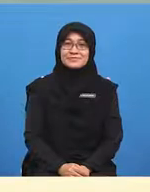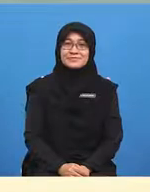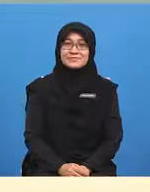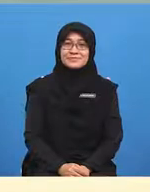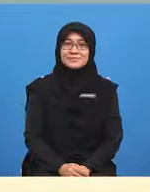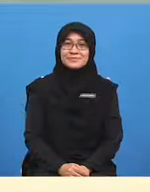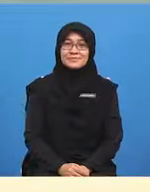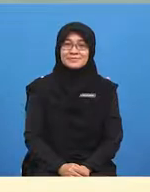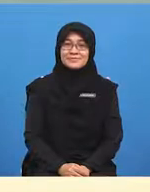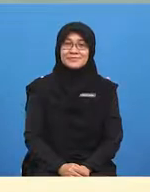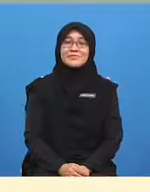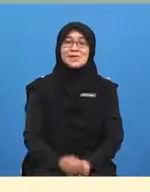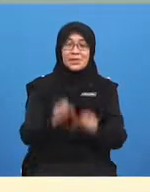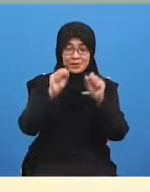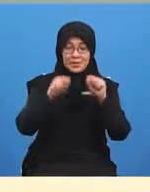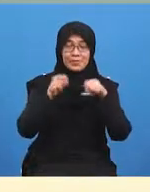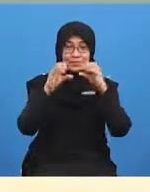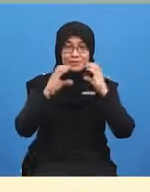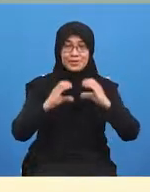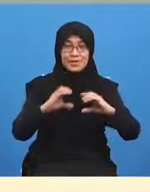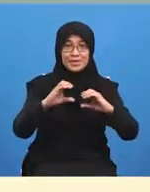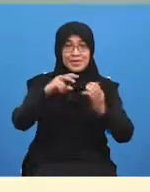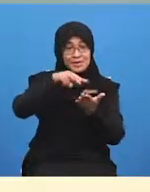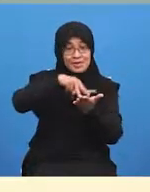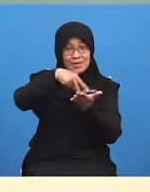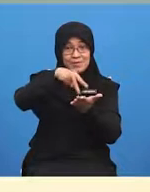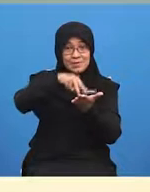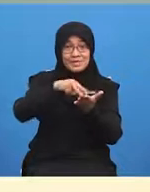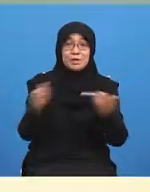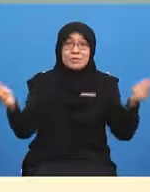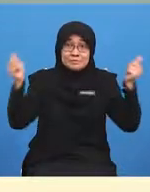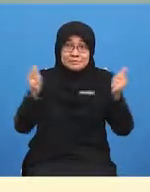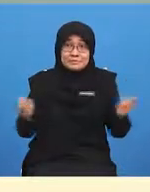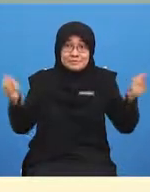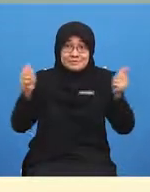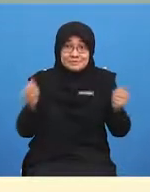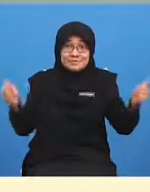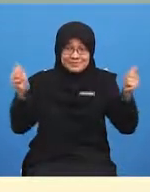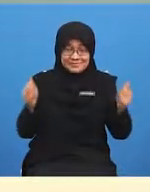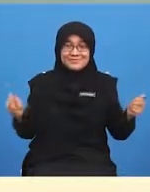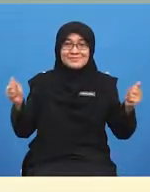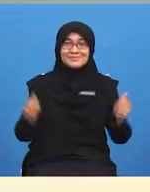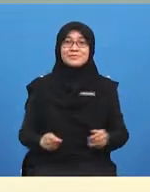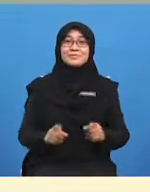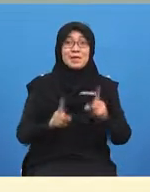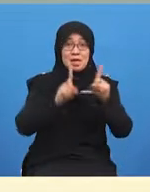oh very good last 10 seconds lots let's do star jumping